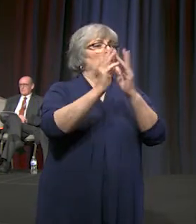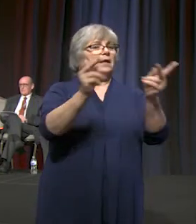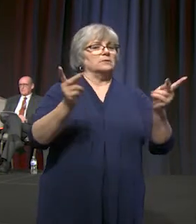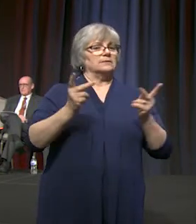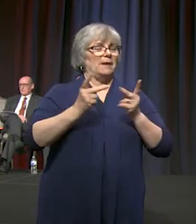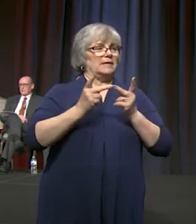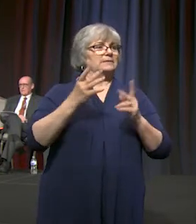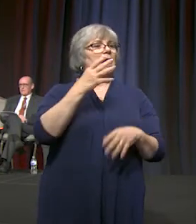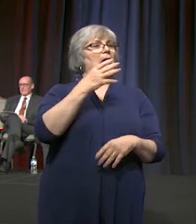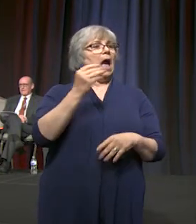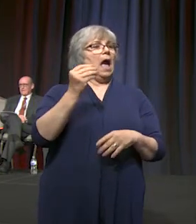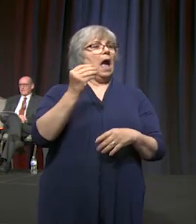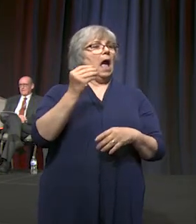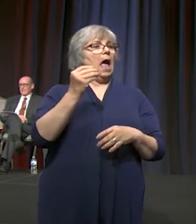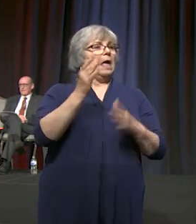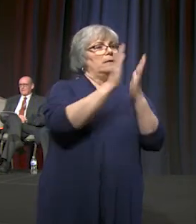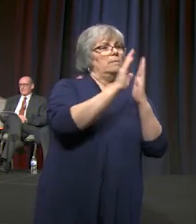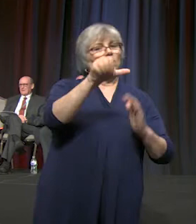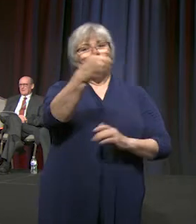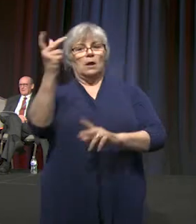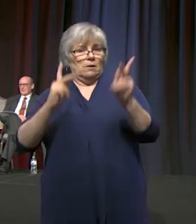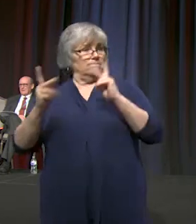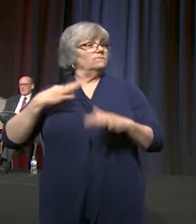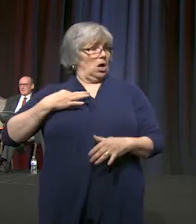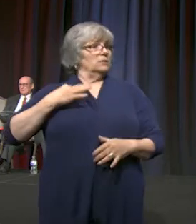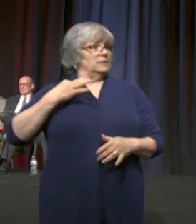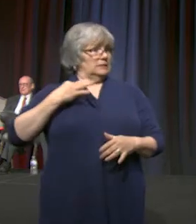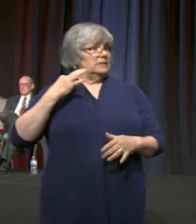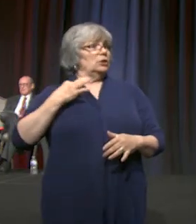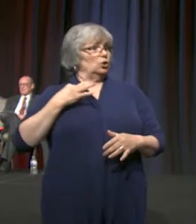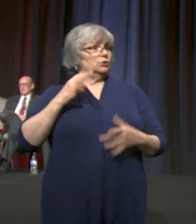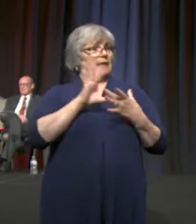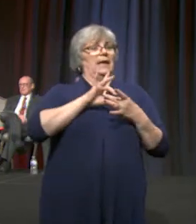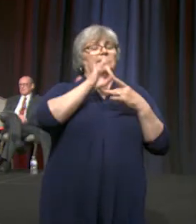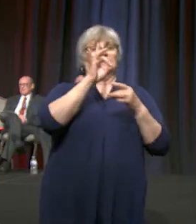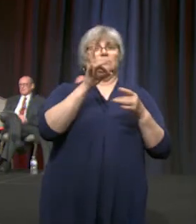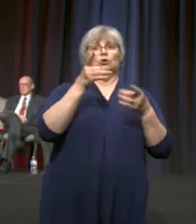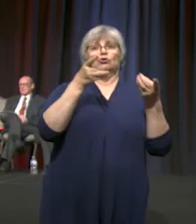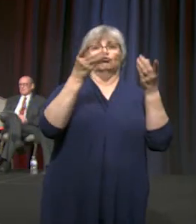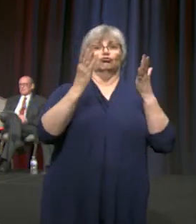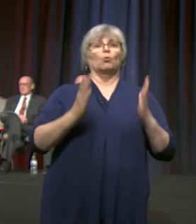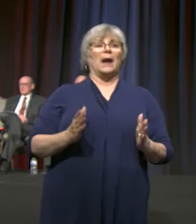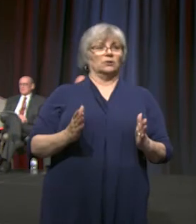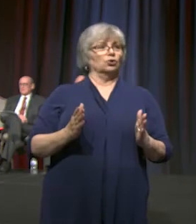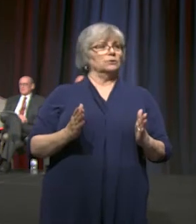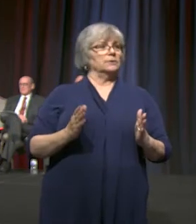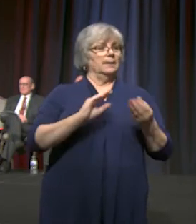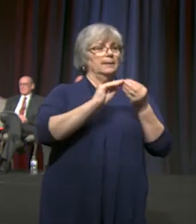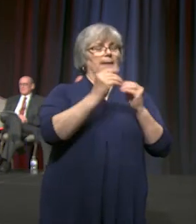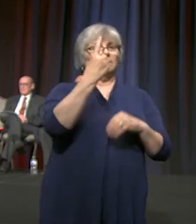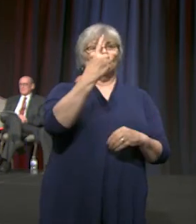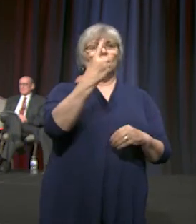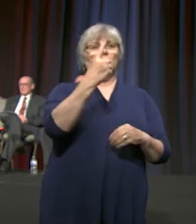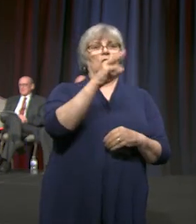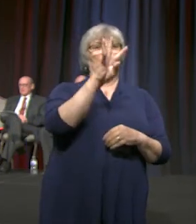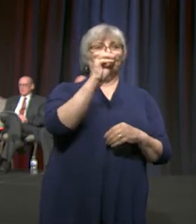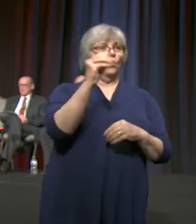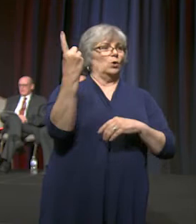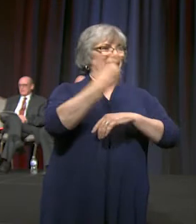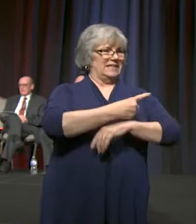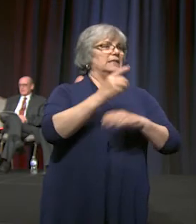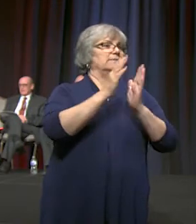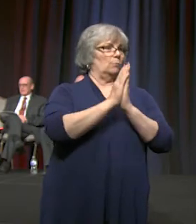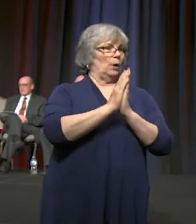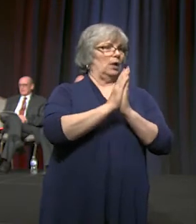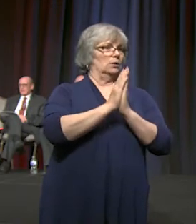and intercessory prayer volunteers and spiritual directors. Number one, 40 days of prayer.